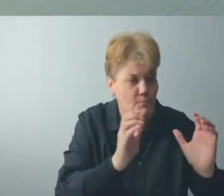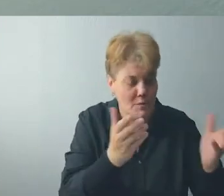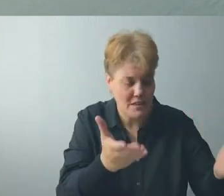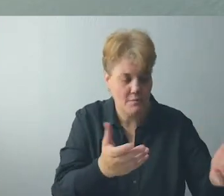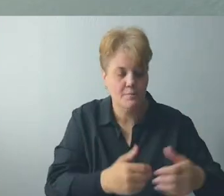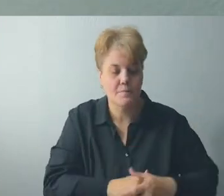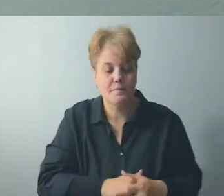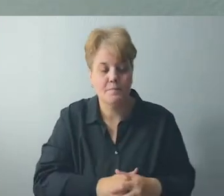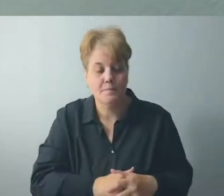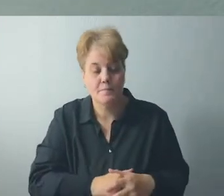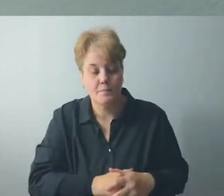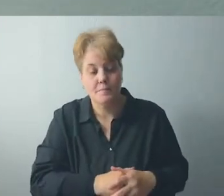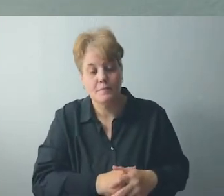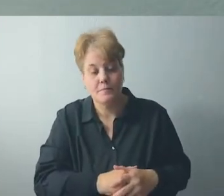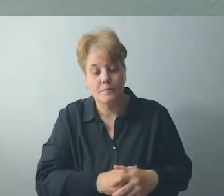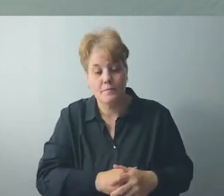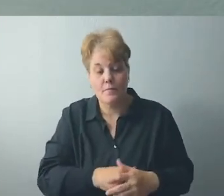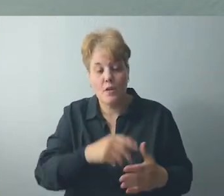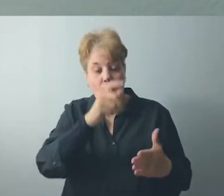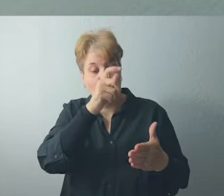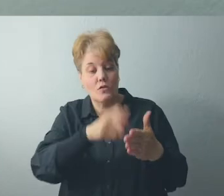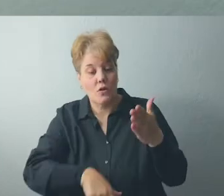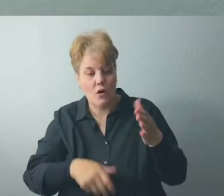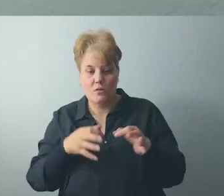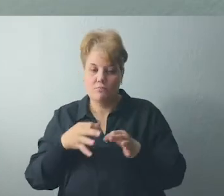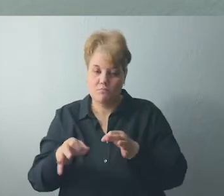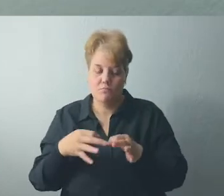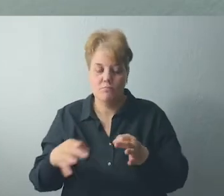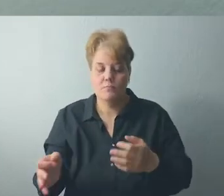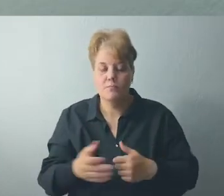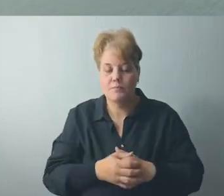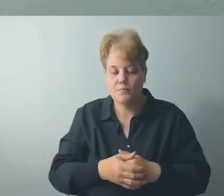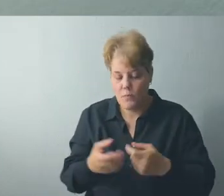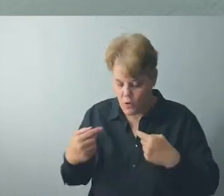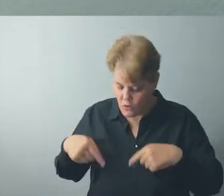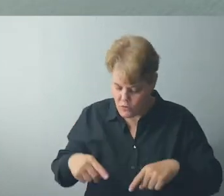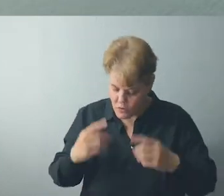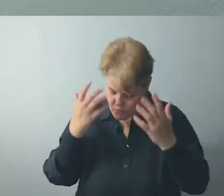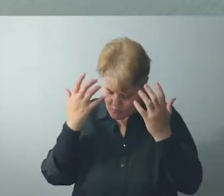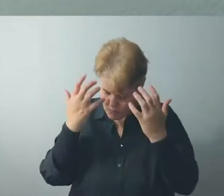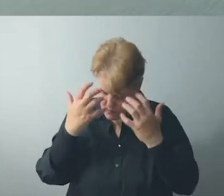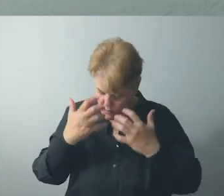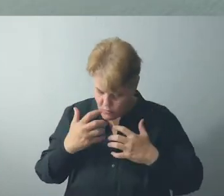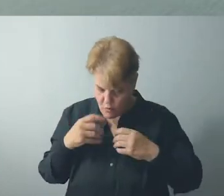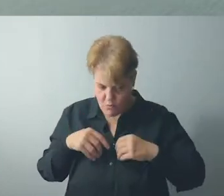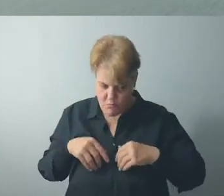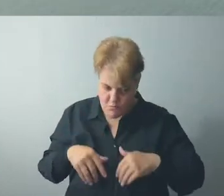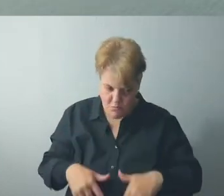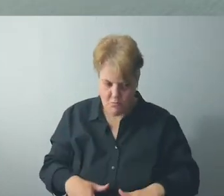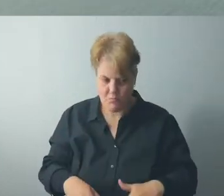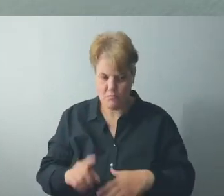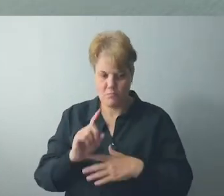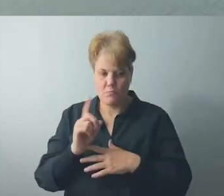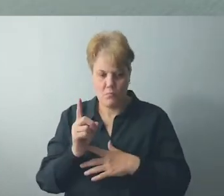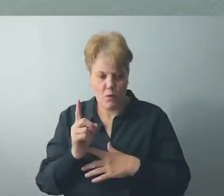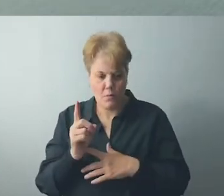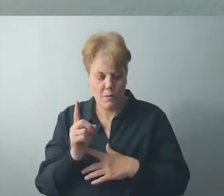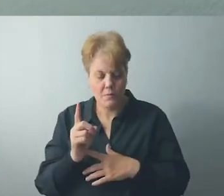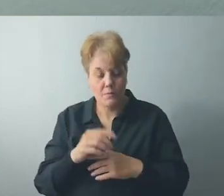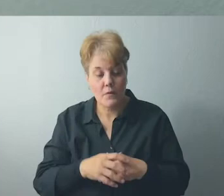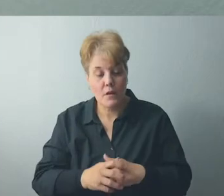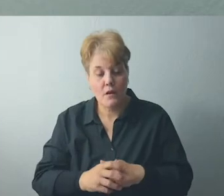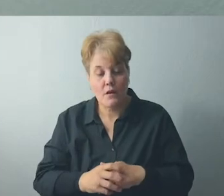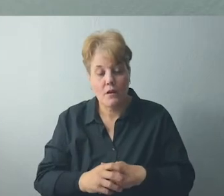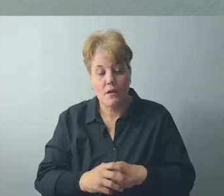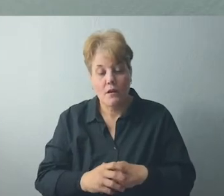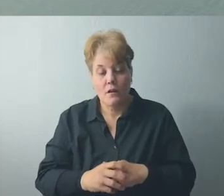article describes those moments well. Quote, in those bleak moments when the lost souls stand atop the cliff, wondering whether